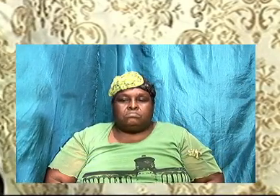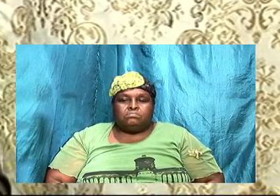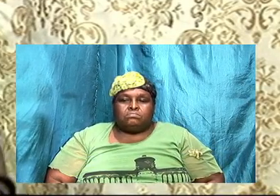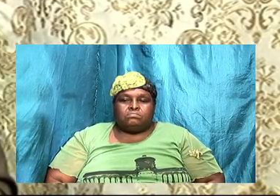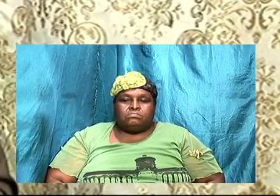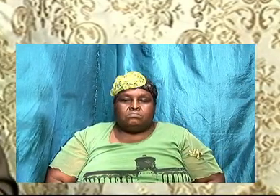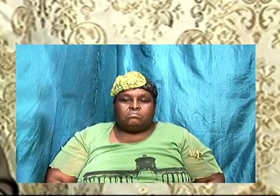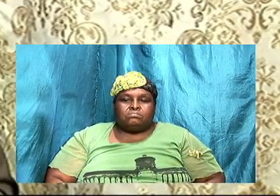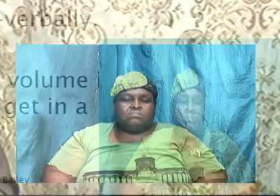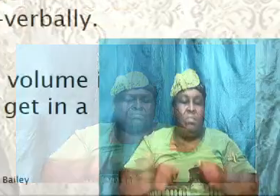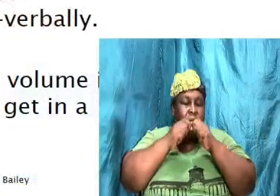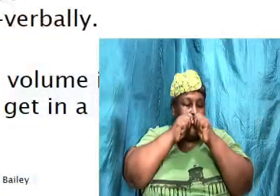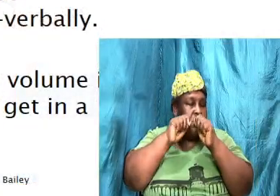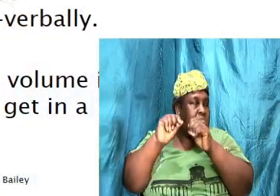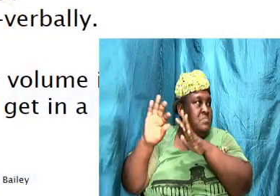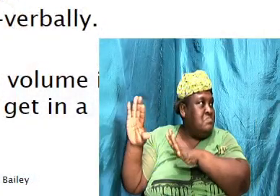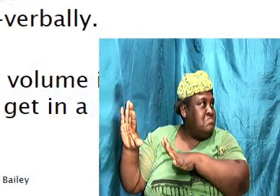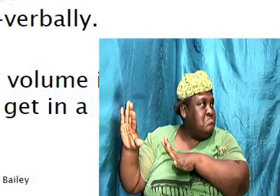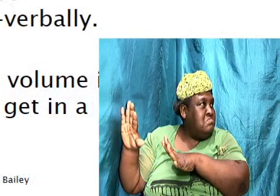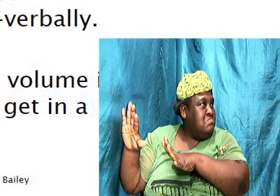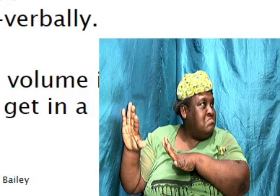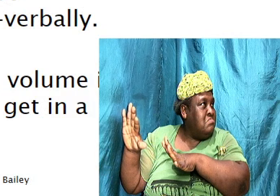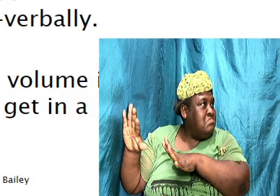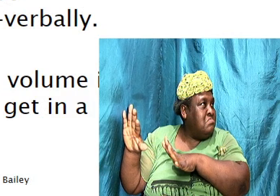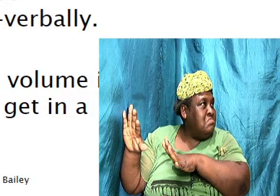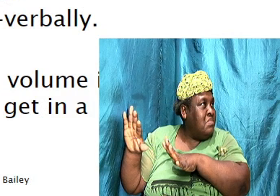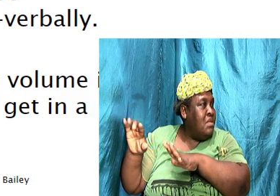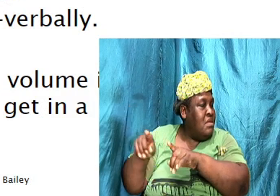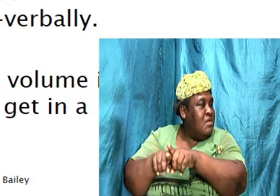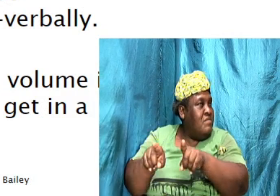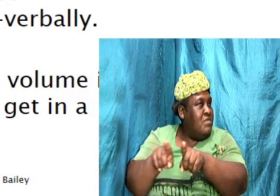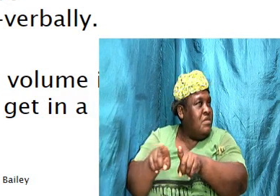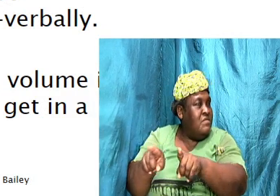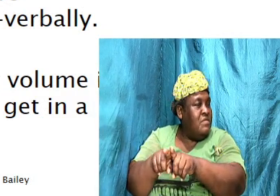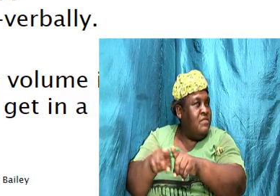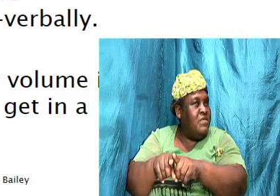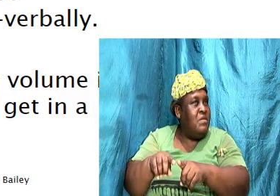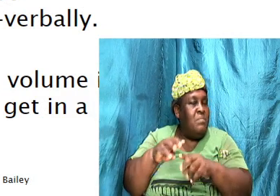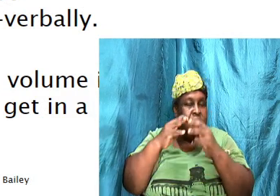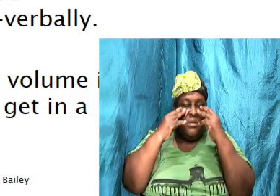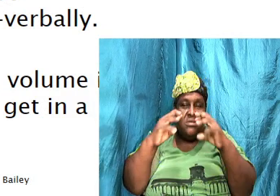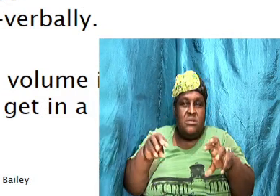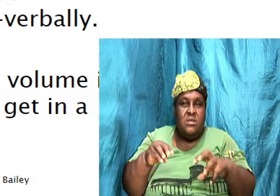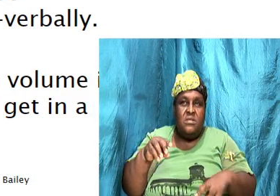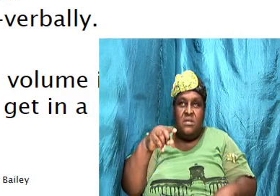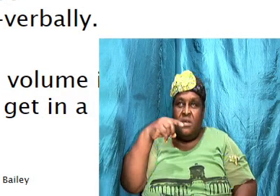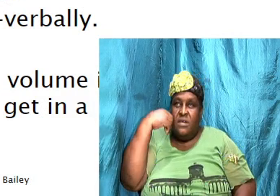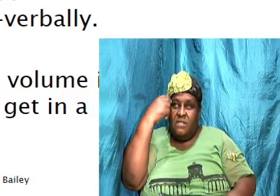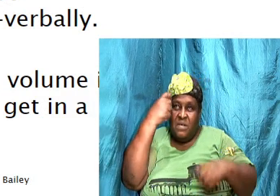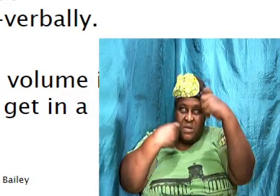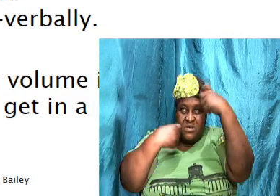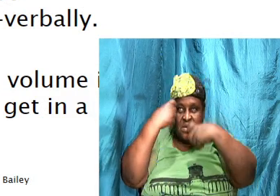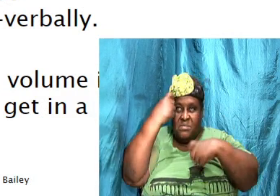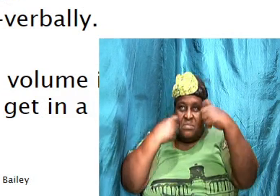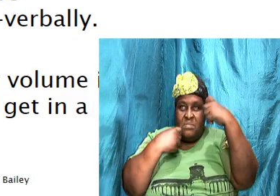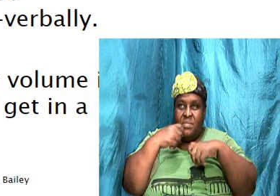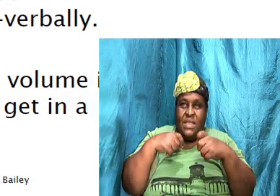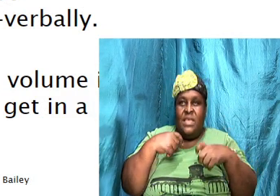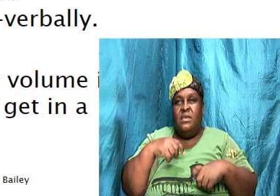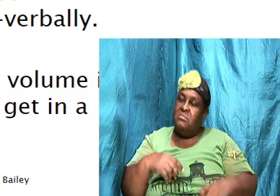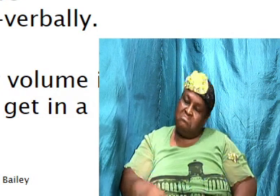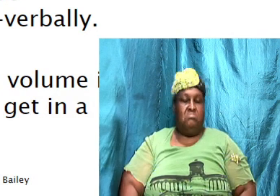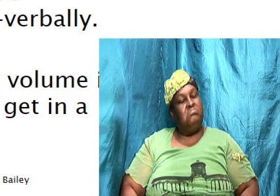Avoid mixed messages. Facial expression, head shaking, cynical laughs,